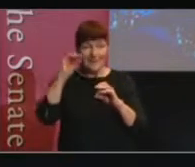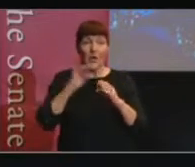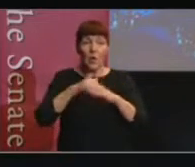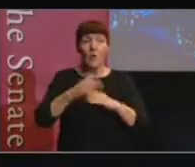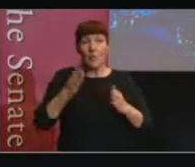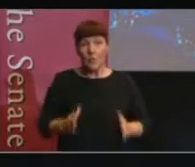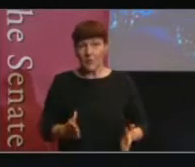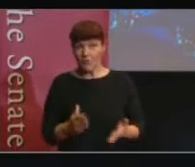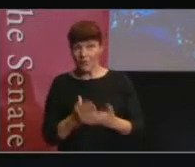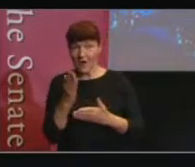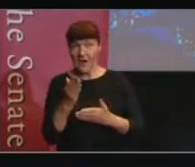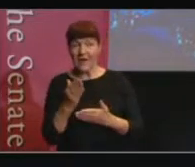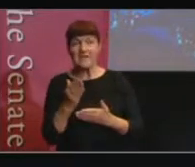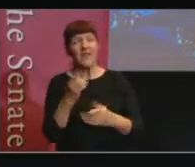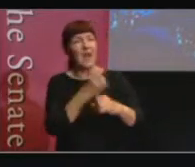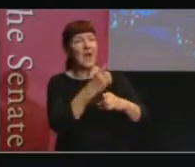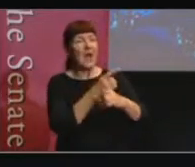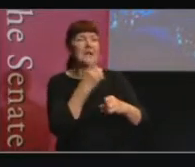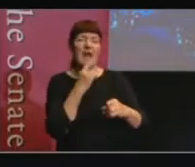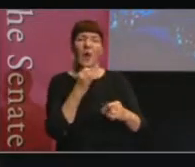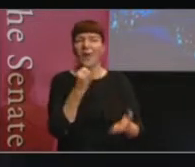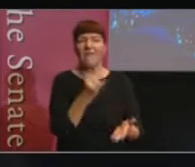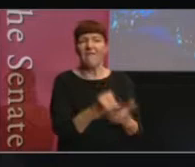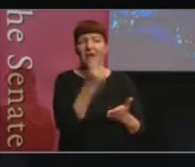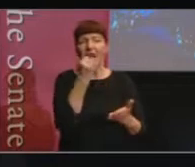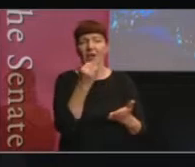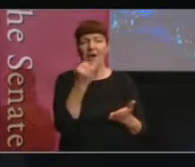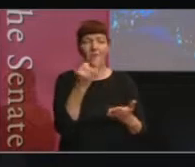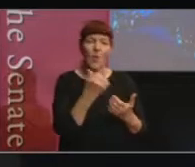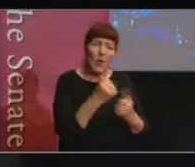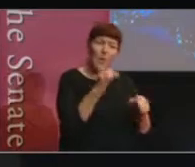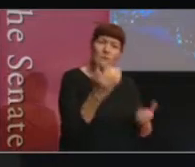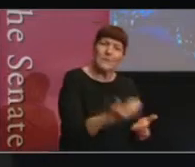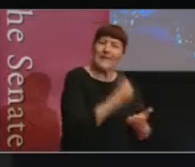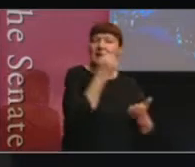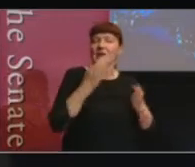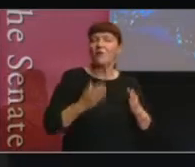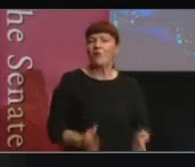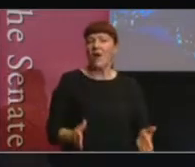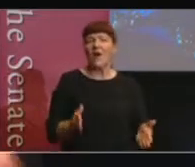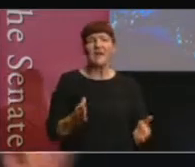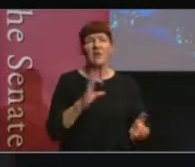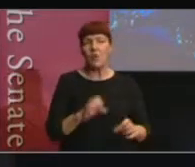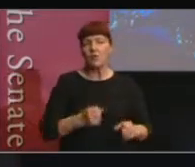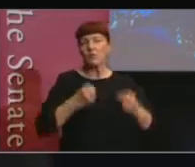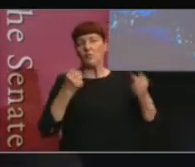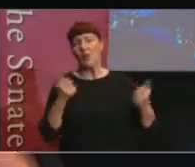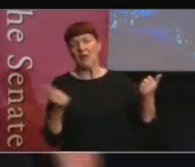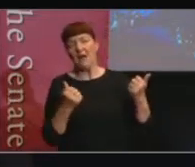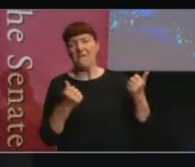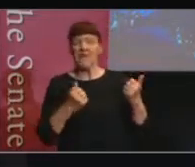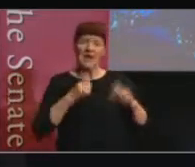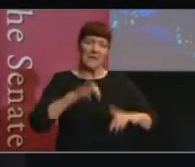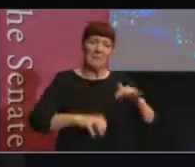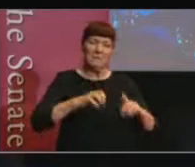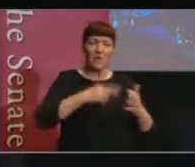a kind of failure when it comes to rights protection. They don't have much teeth. They can write a report. Often